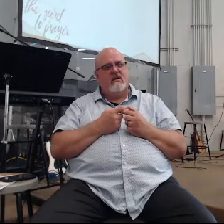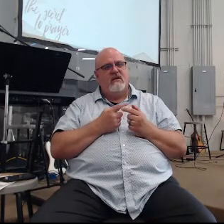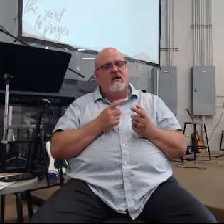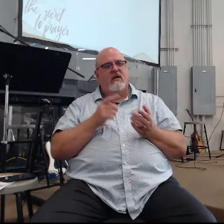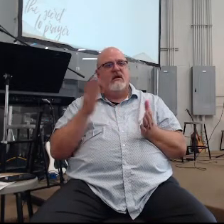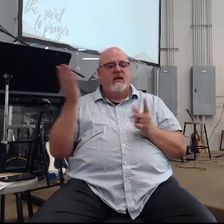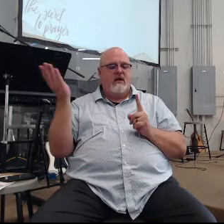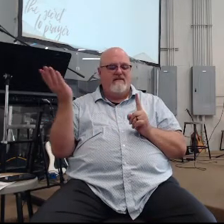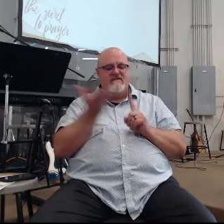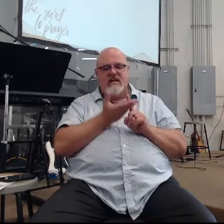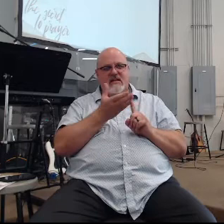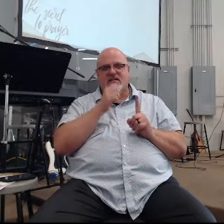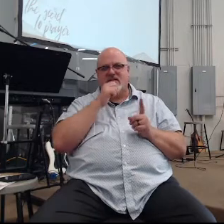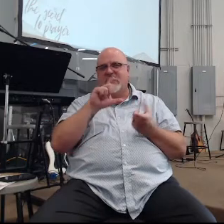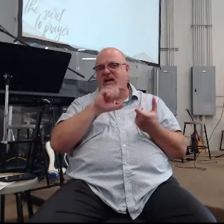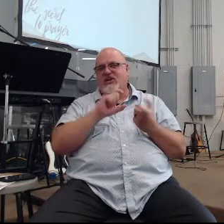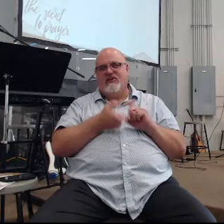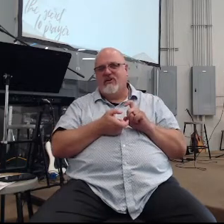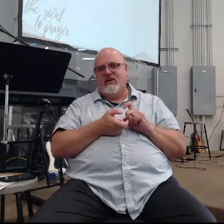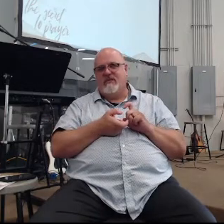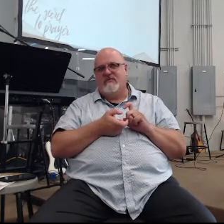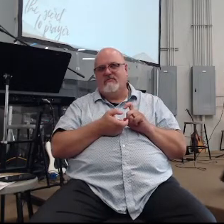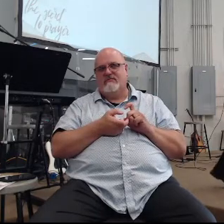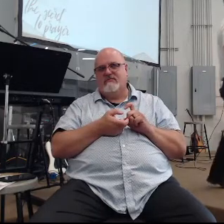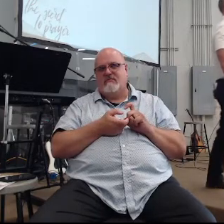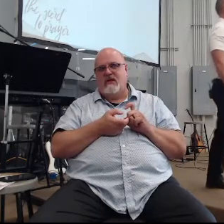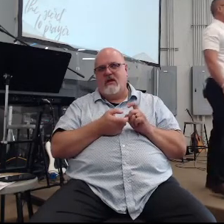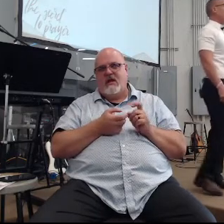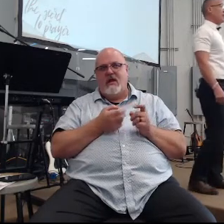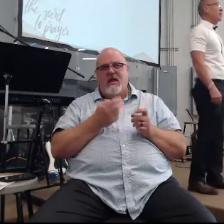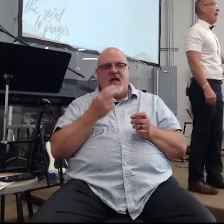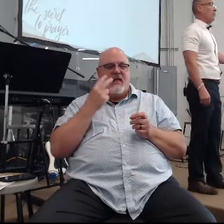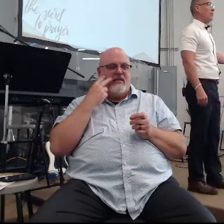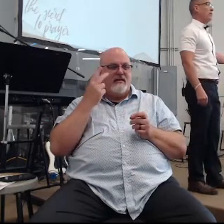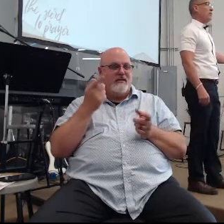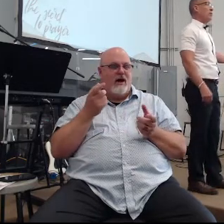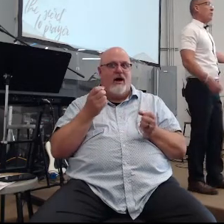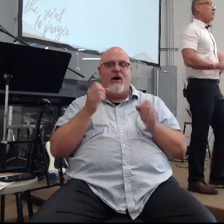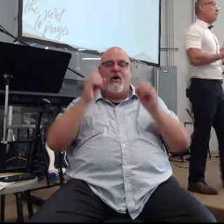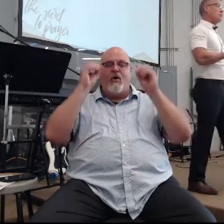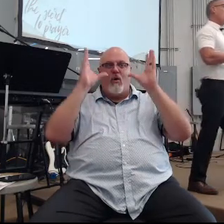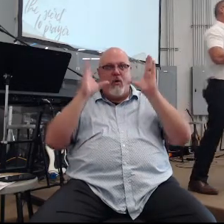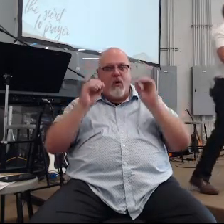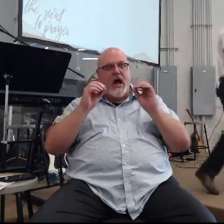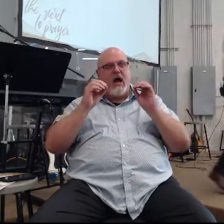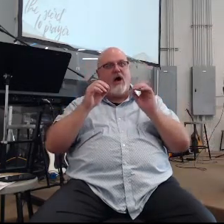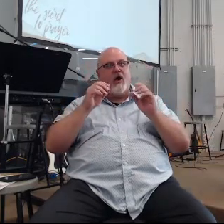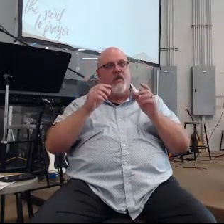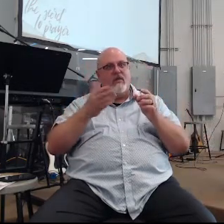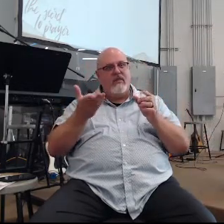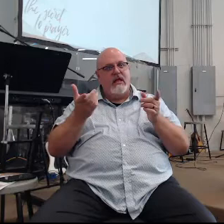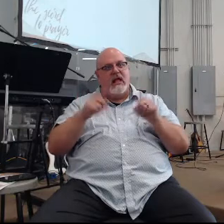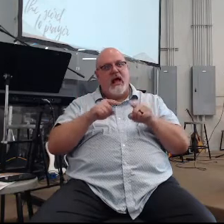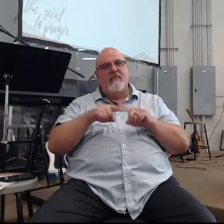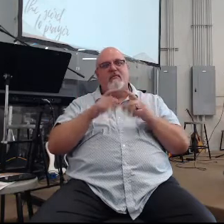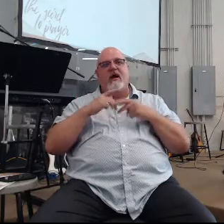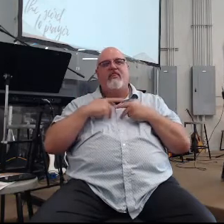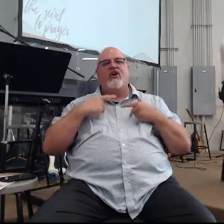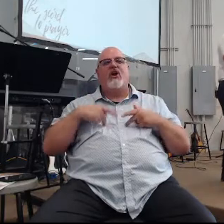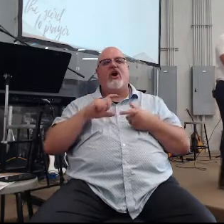they weren't converted they were like man we just saw this amazing thing happen but there was no heart change